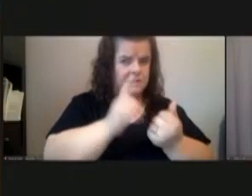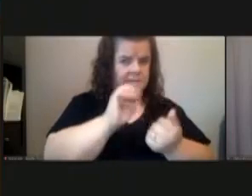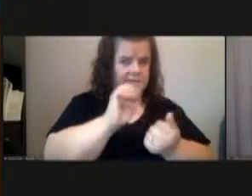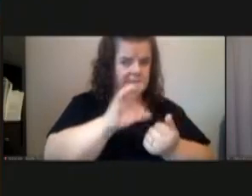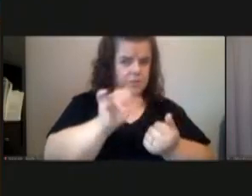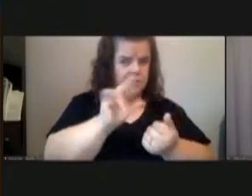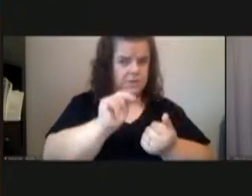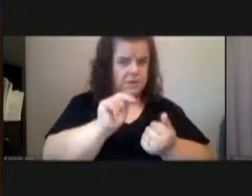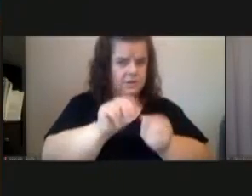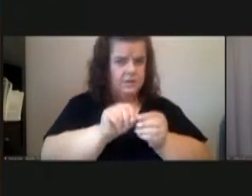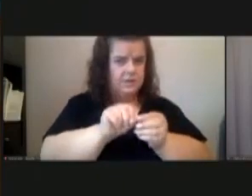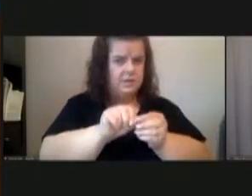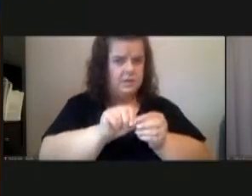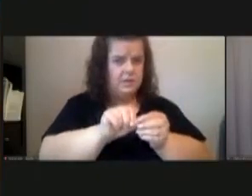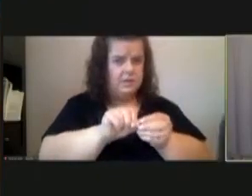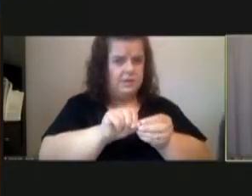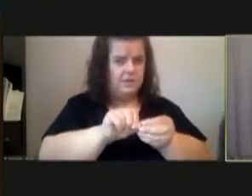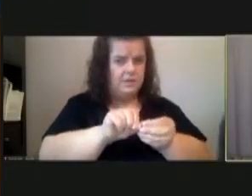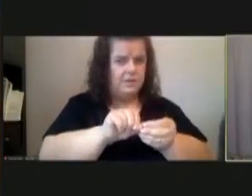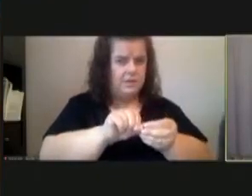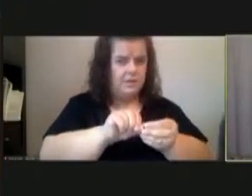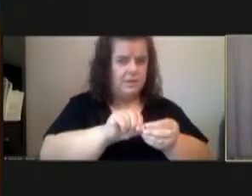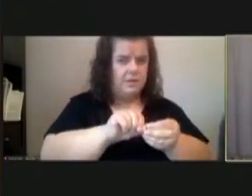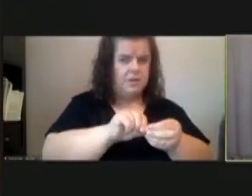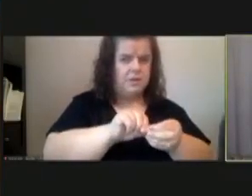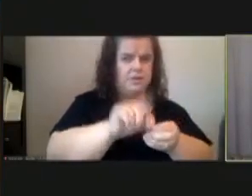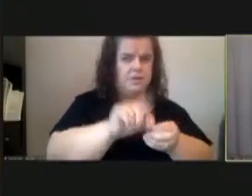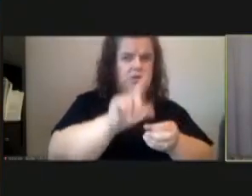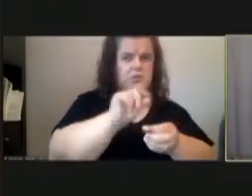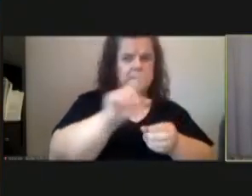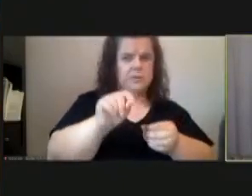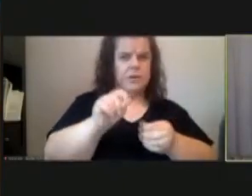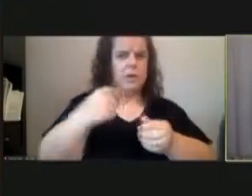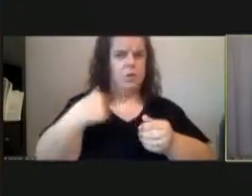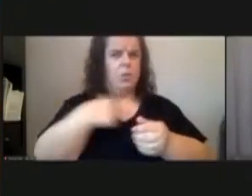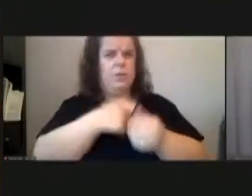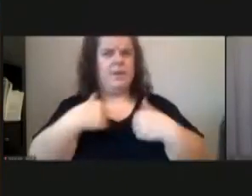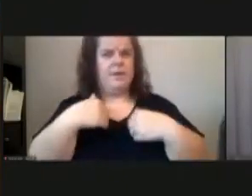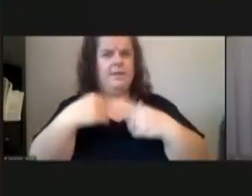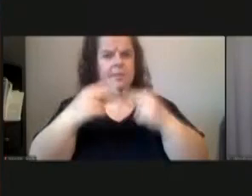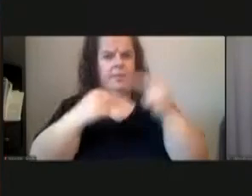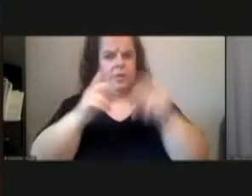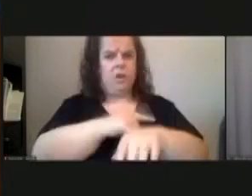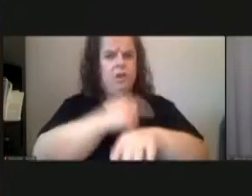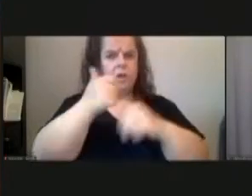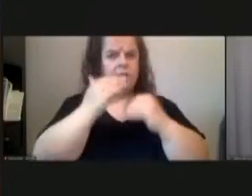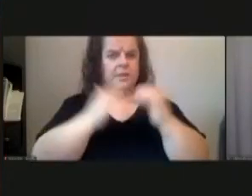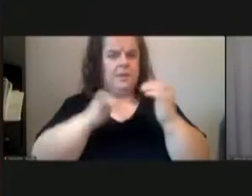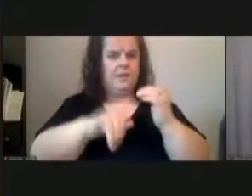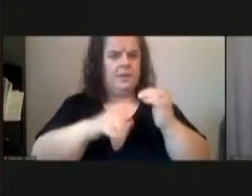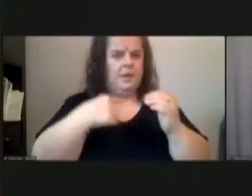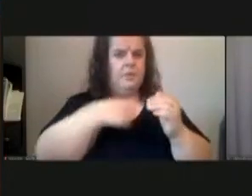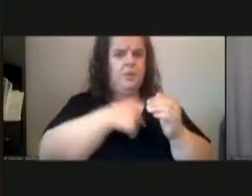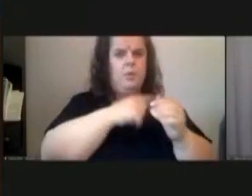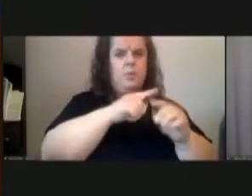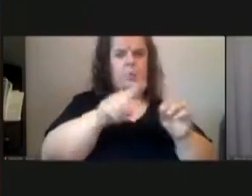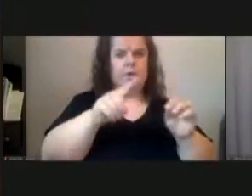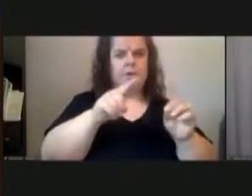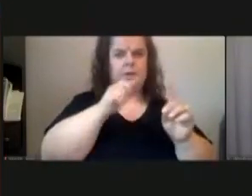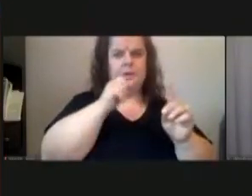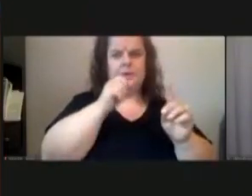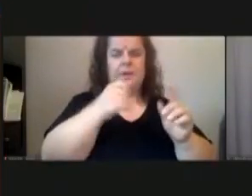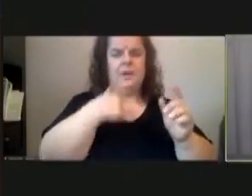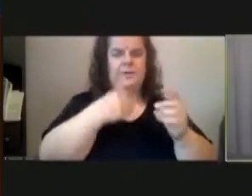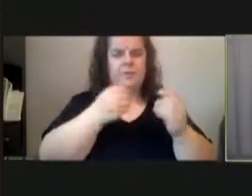frame of 2020 2021 we have had the building longer than that yes but we did not have a property manager under contract